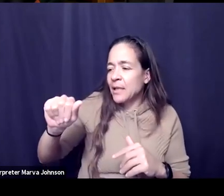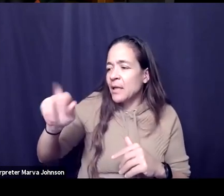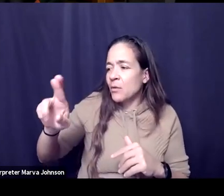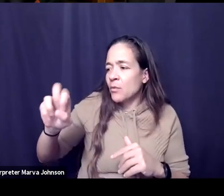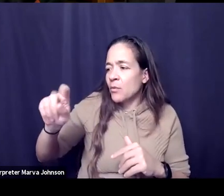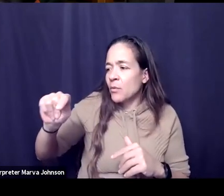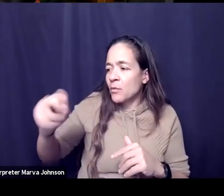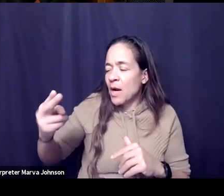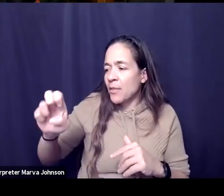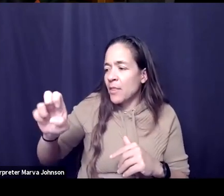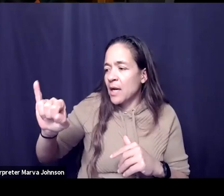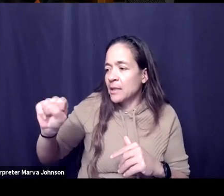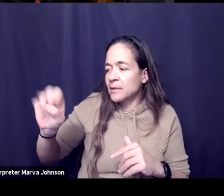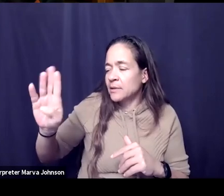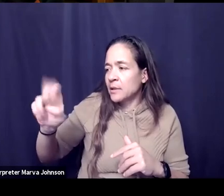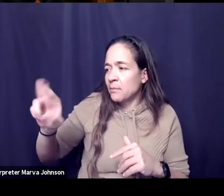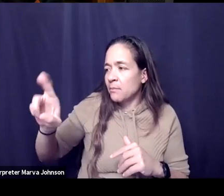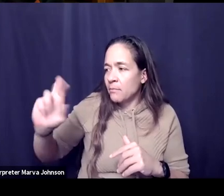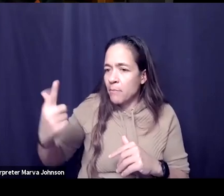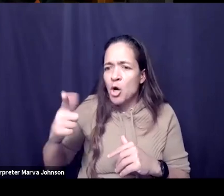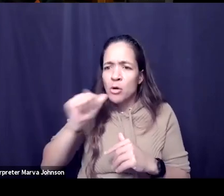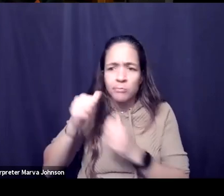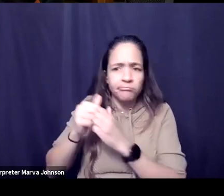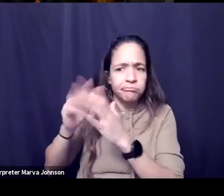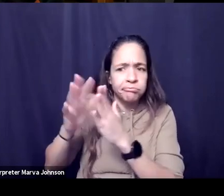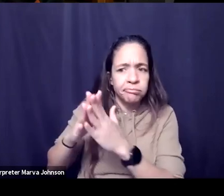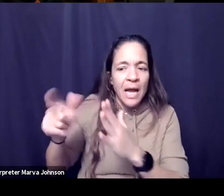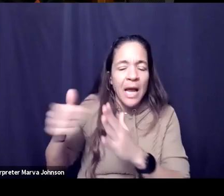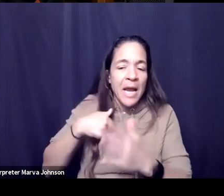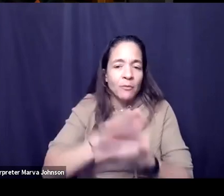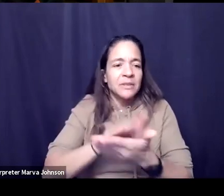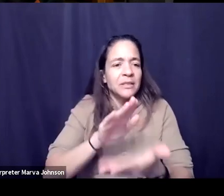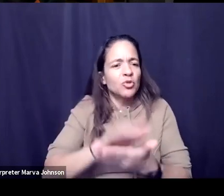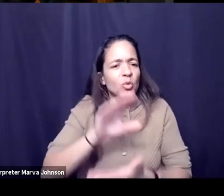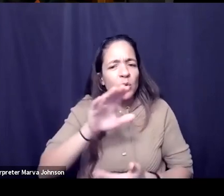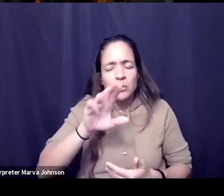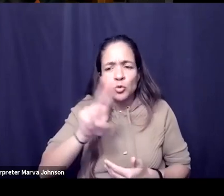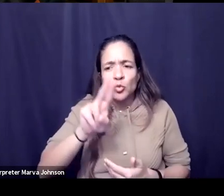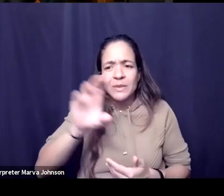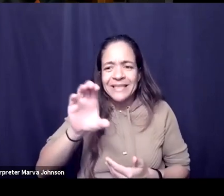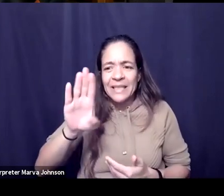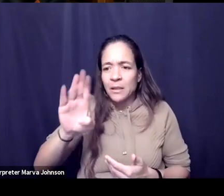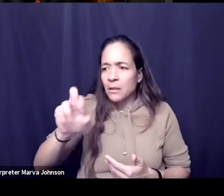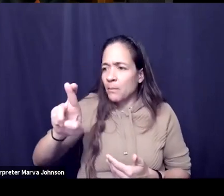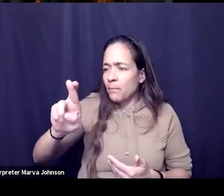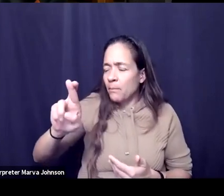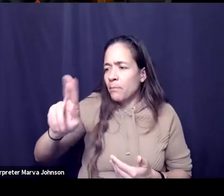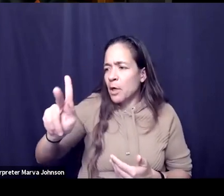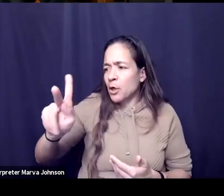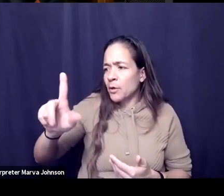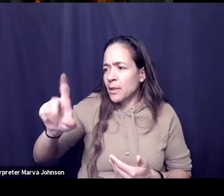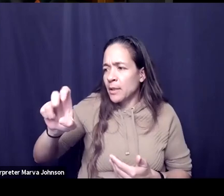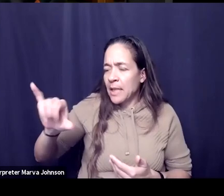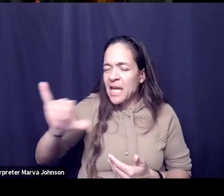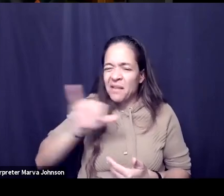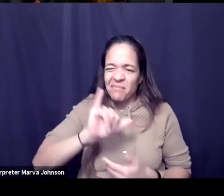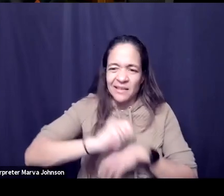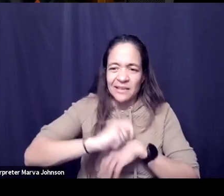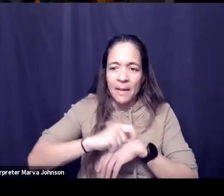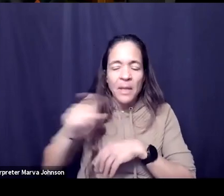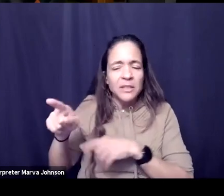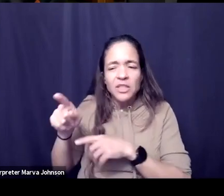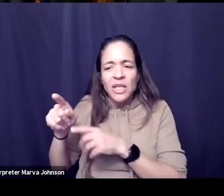mornings in new york city i was in school at uc berkeley at the time and she was at this point where she had started a creative meetup